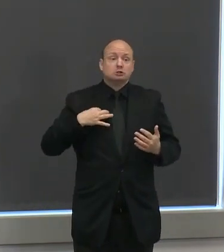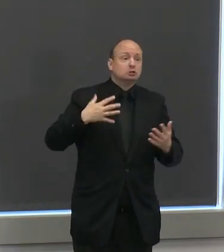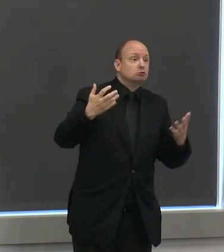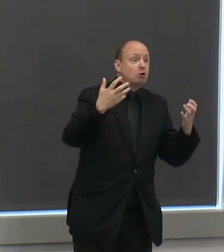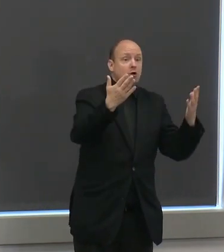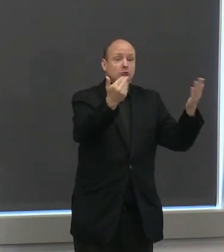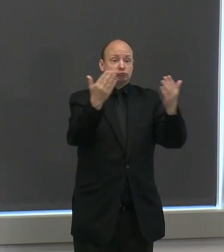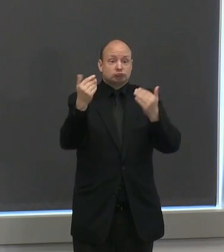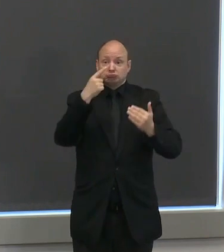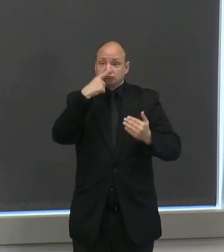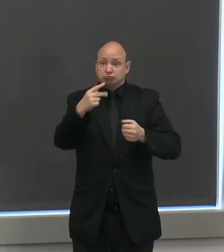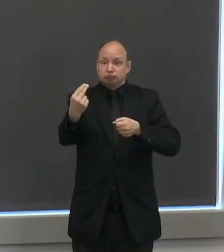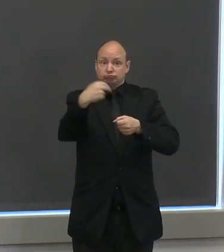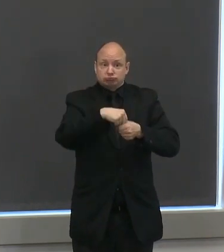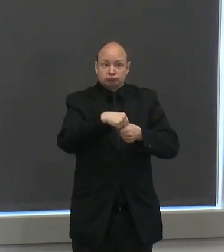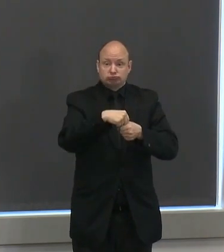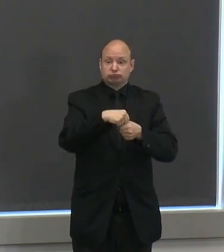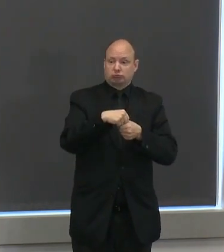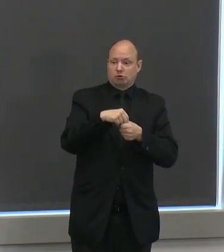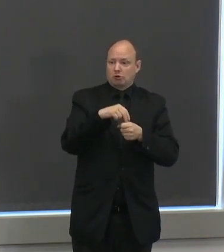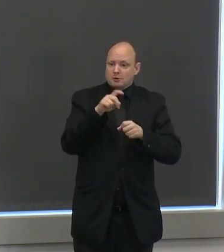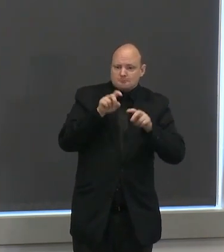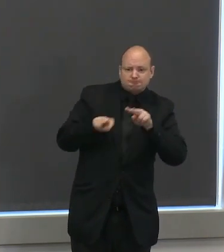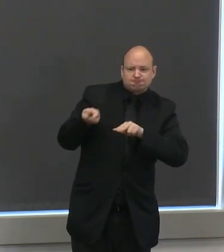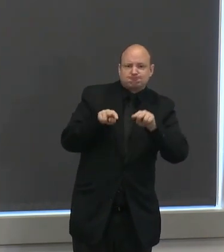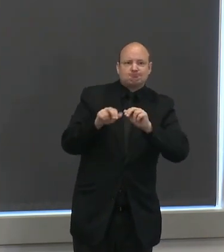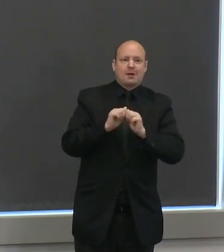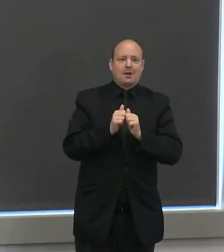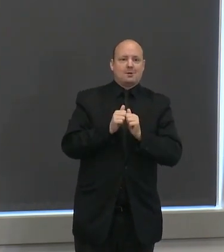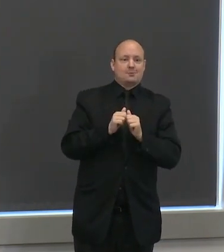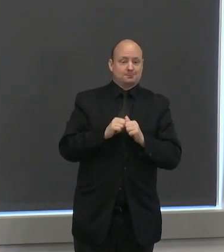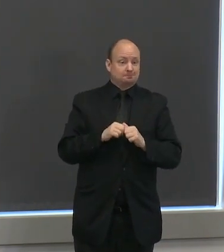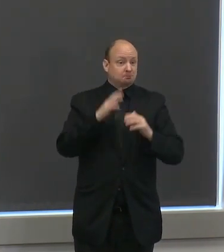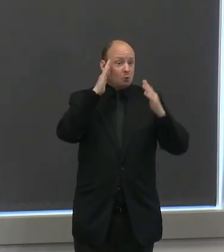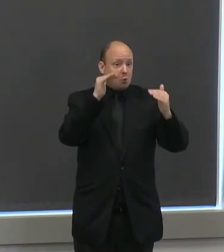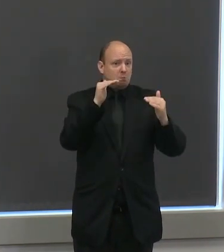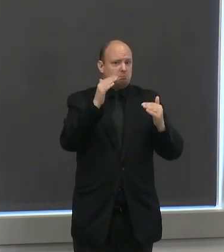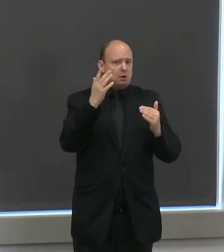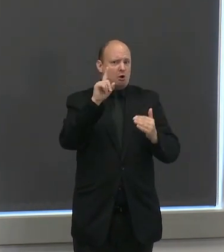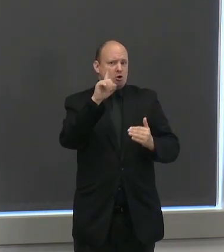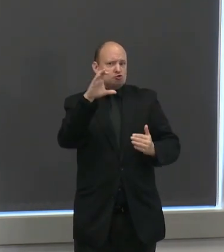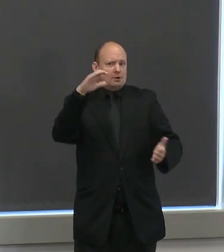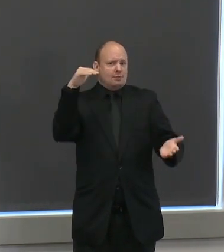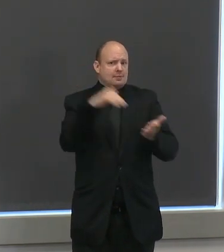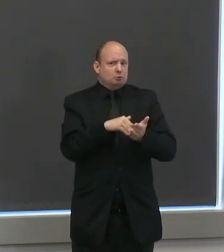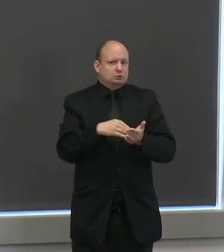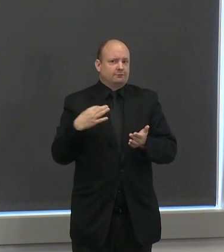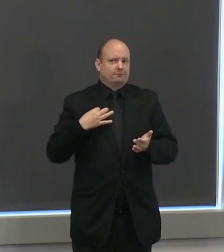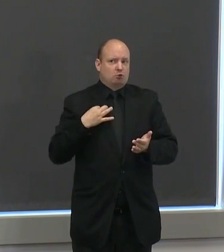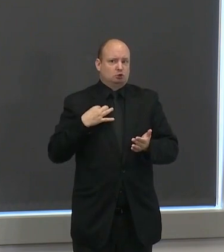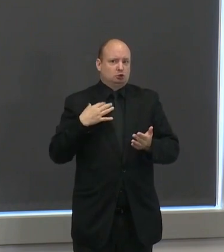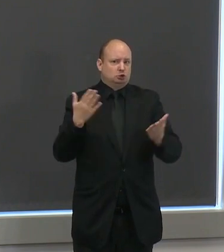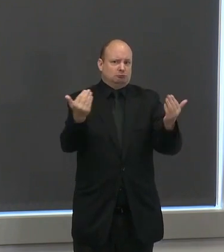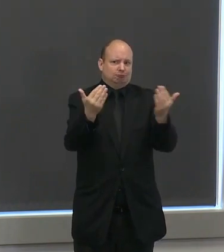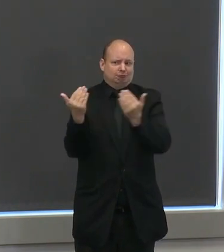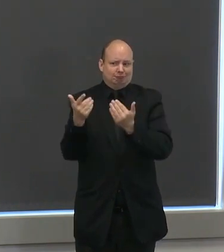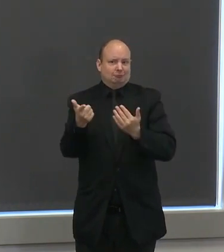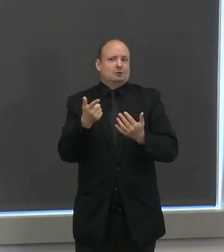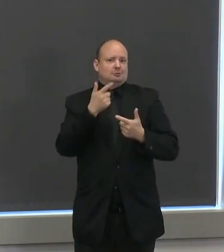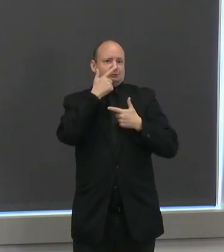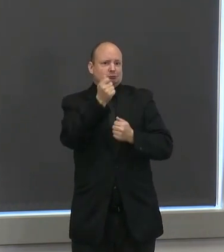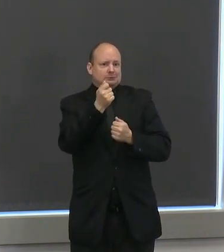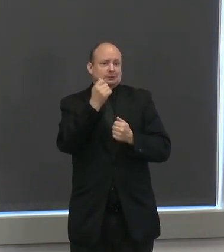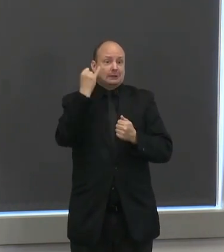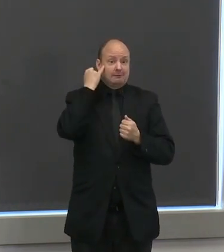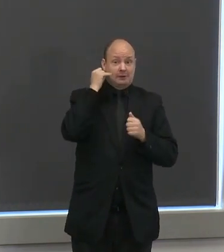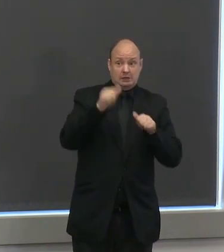the program will enroll a hundred thousand volunteers if you are one of those being invited